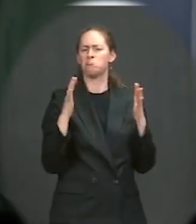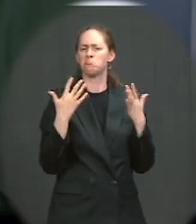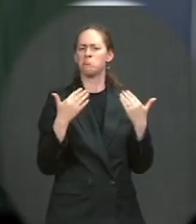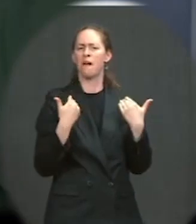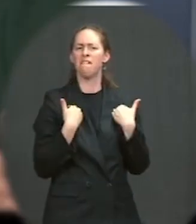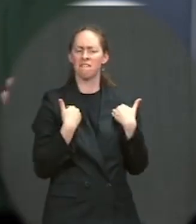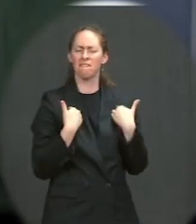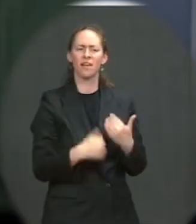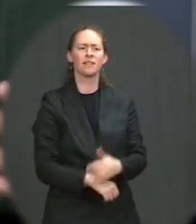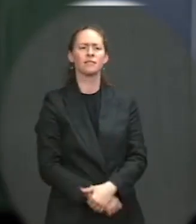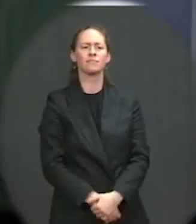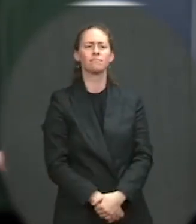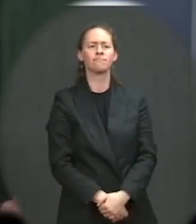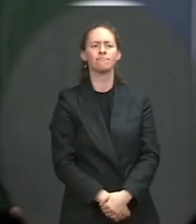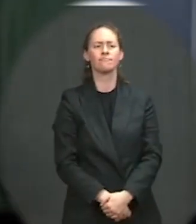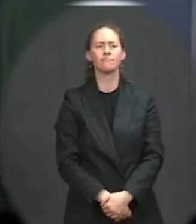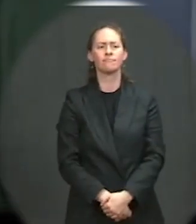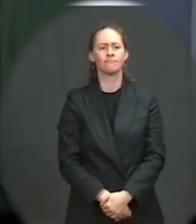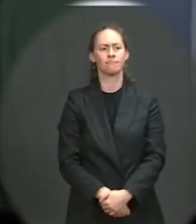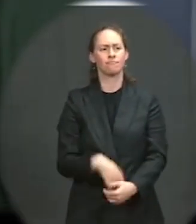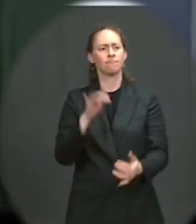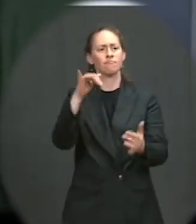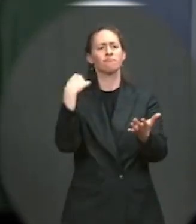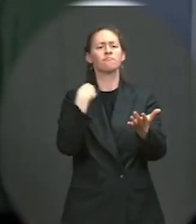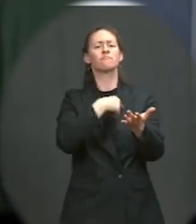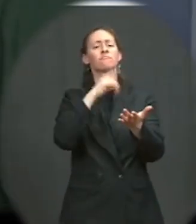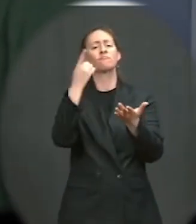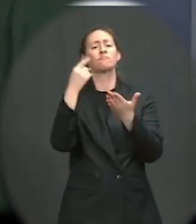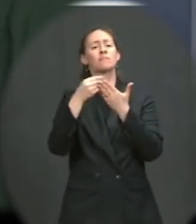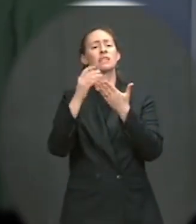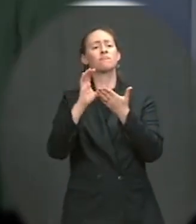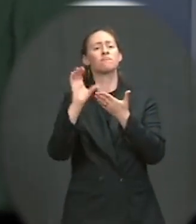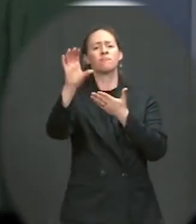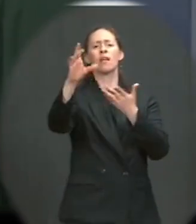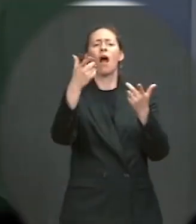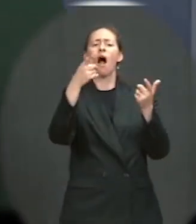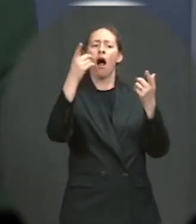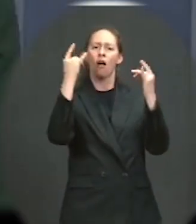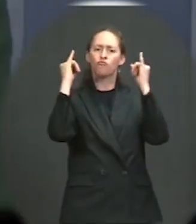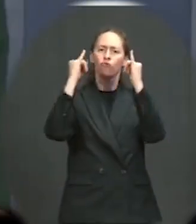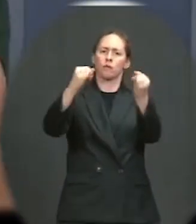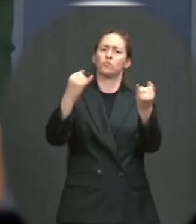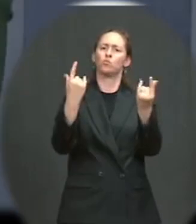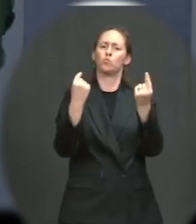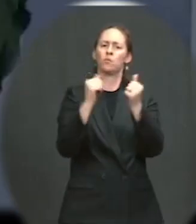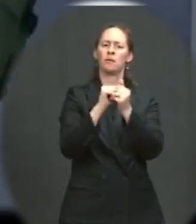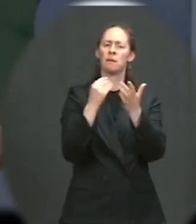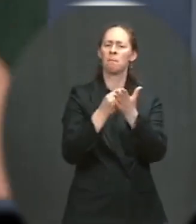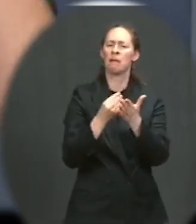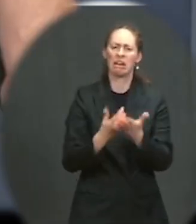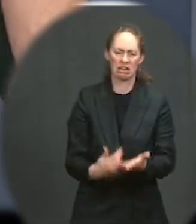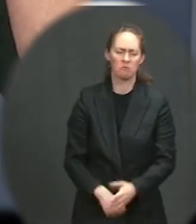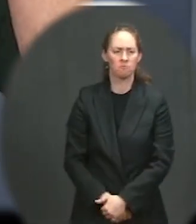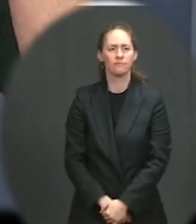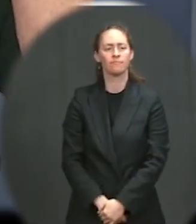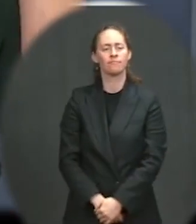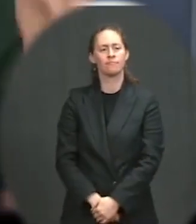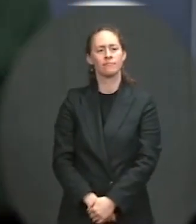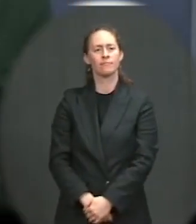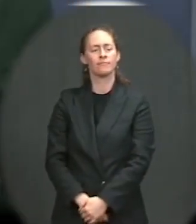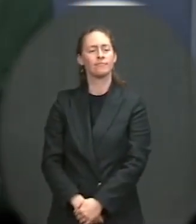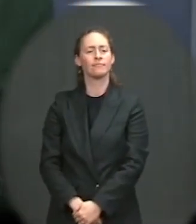to do. So this is just giving additional guidance on how to use the funds. Go ahead. Thanks, Jen. On the meeting later today